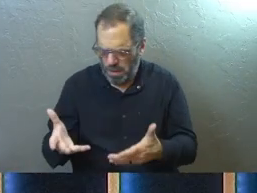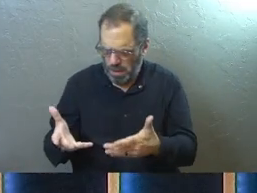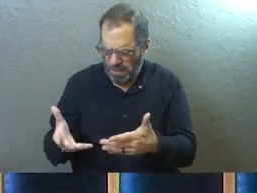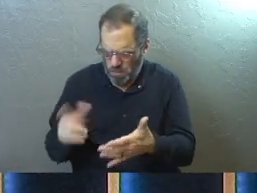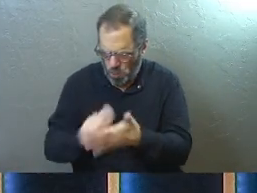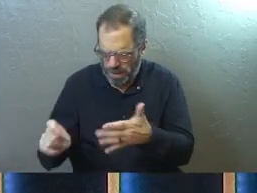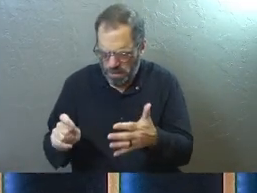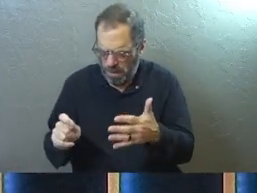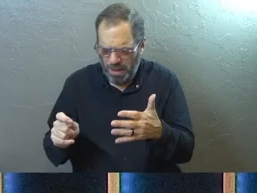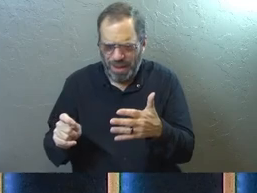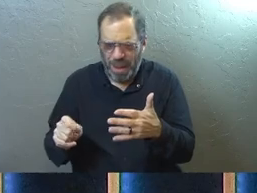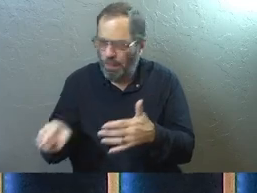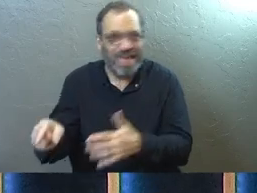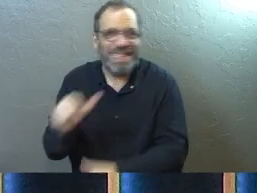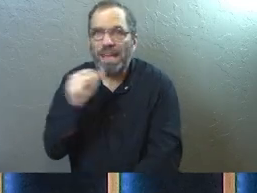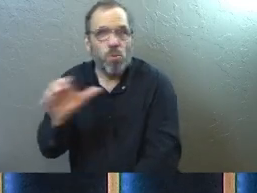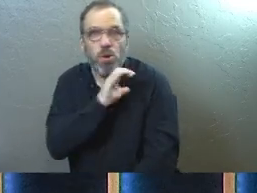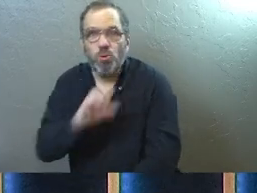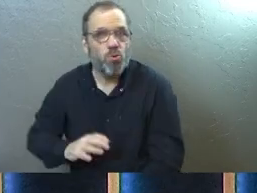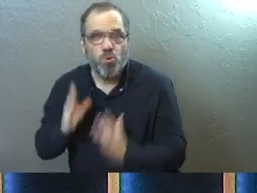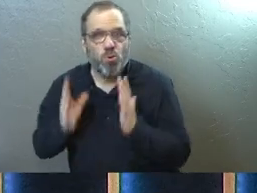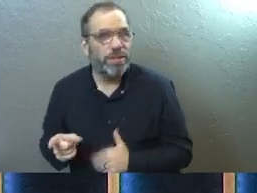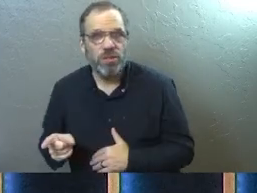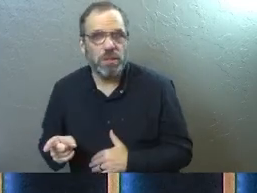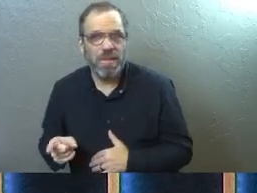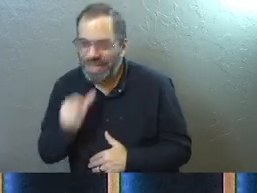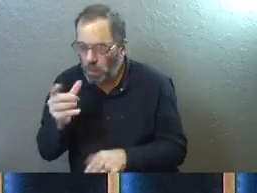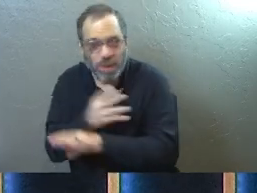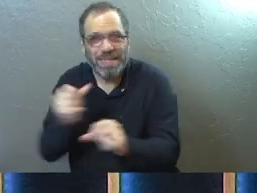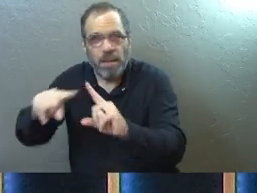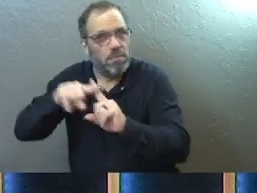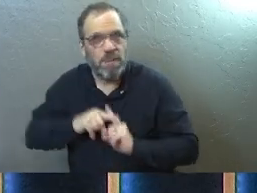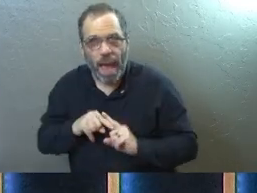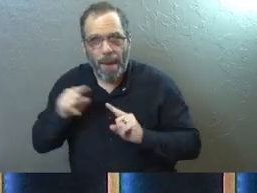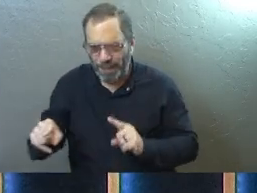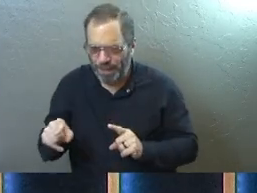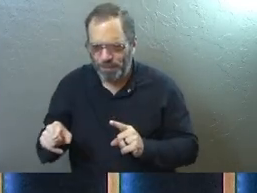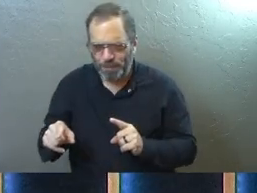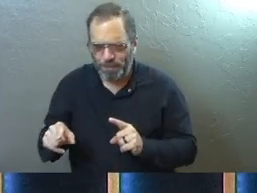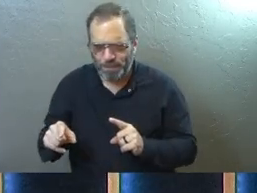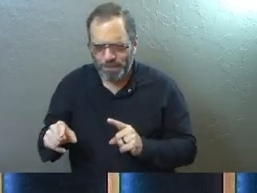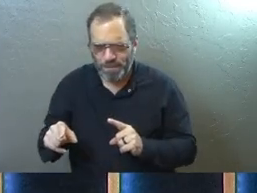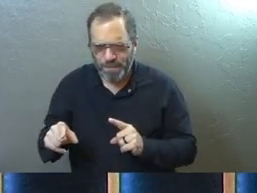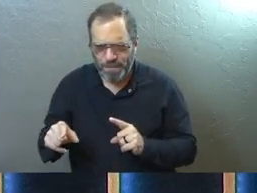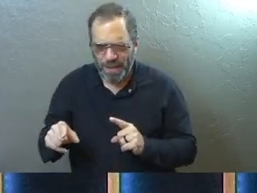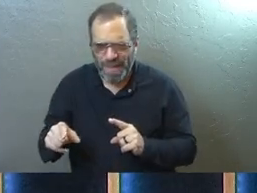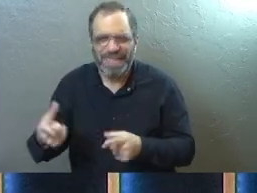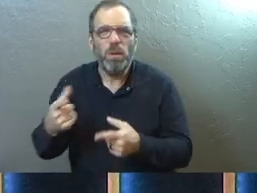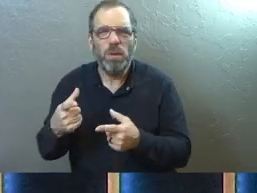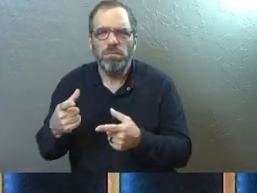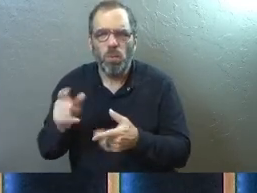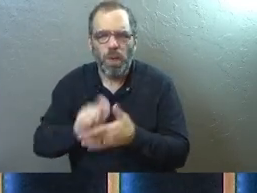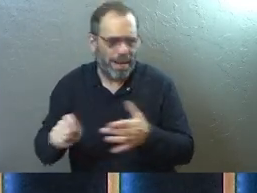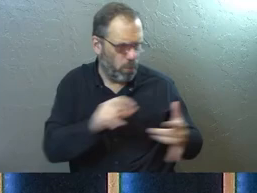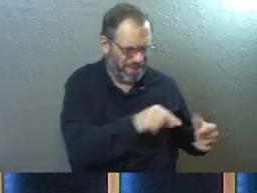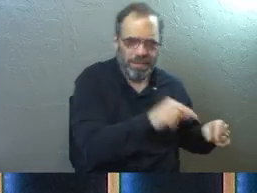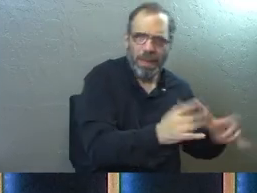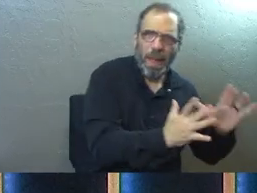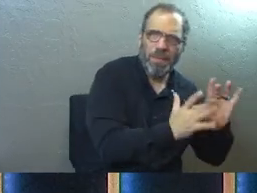were written by people who were not Christians and not trying to further necessarily the Christian text.